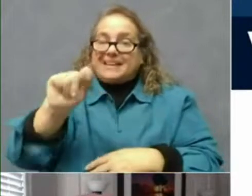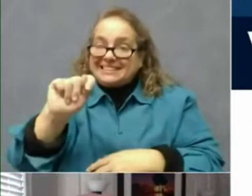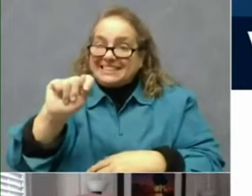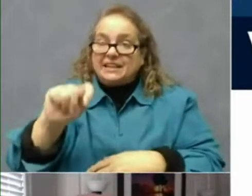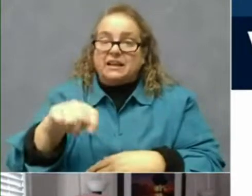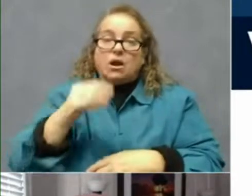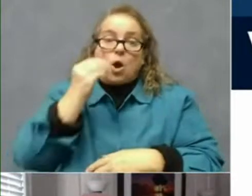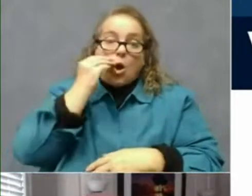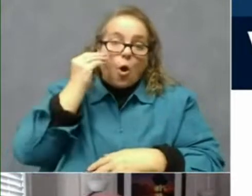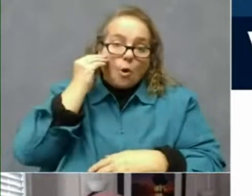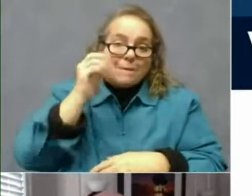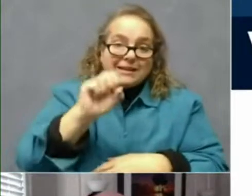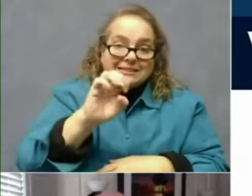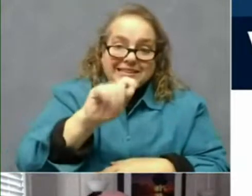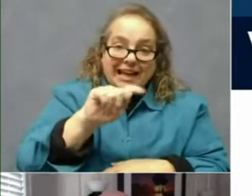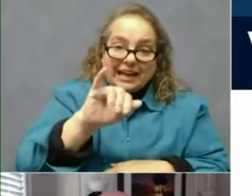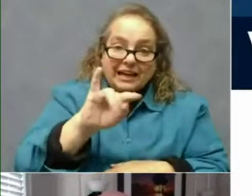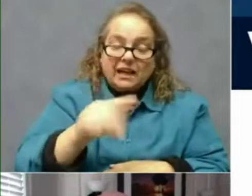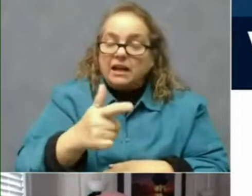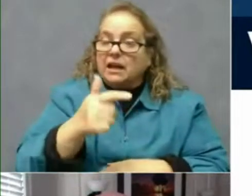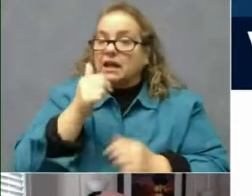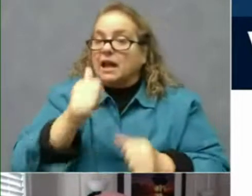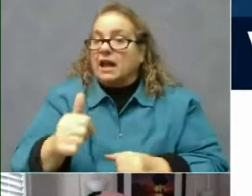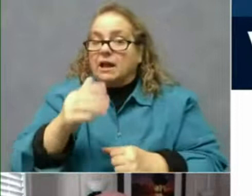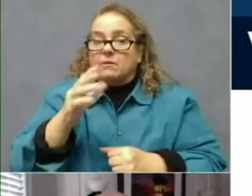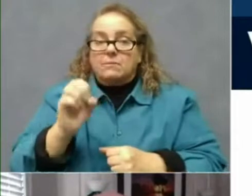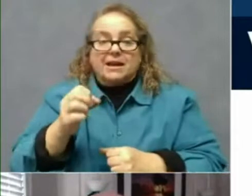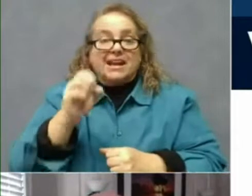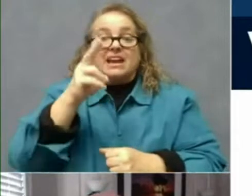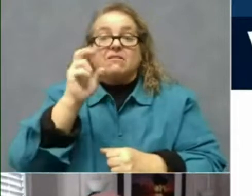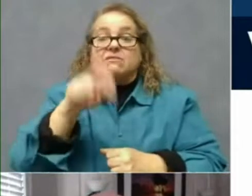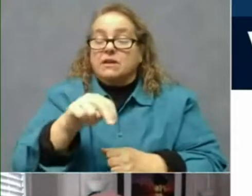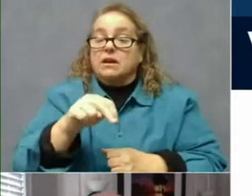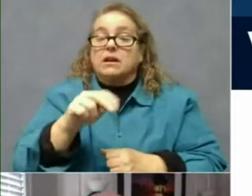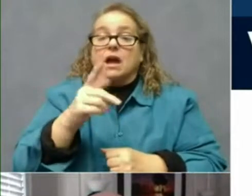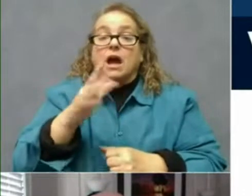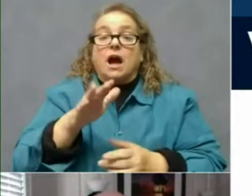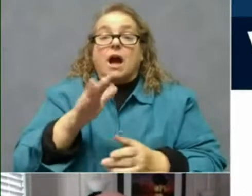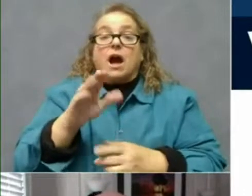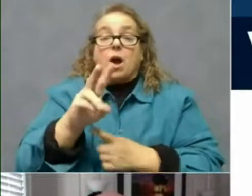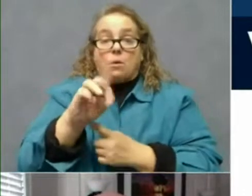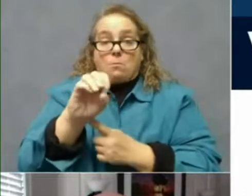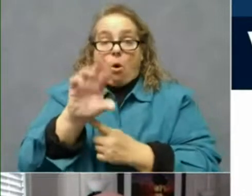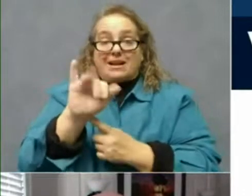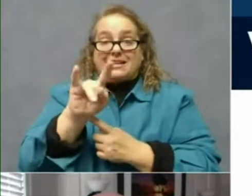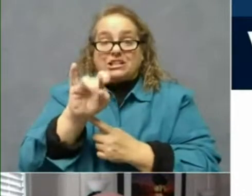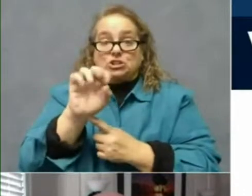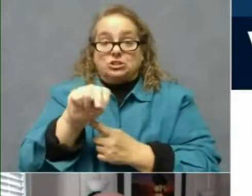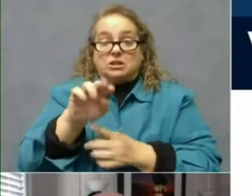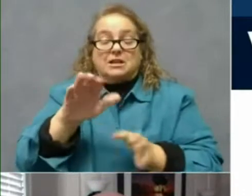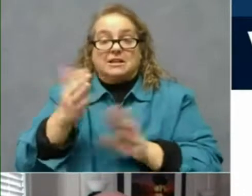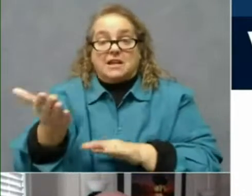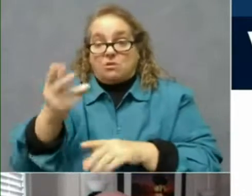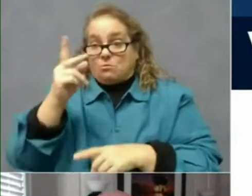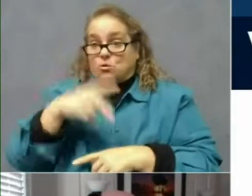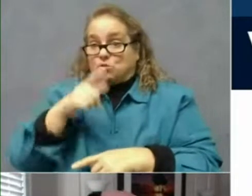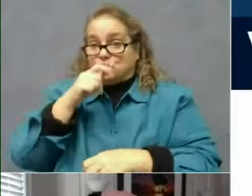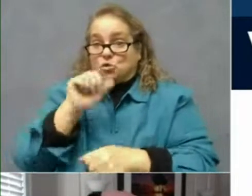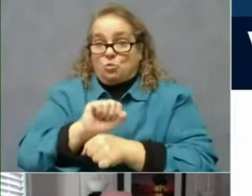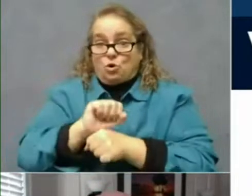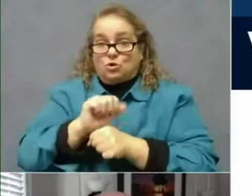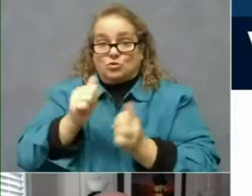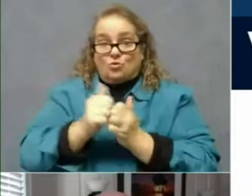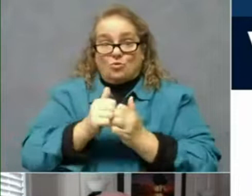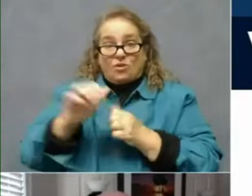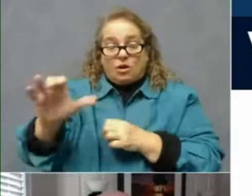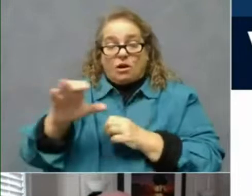it could also be a mortician who's dealing with deceased individuals. It can also be people who deal with human tissue and